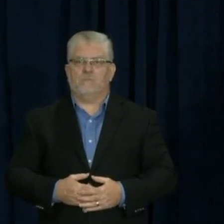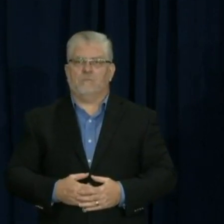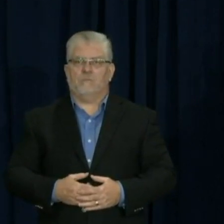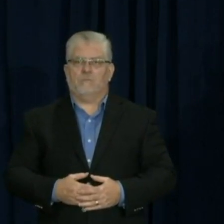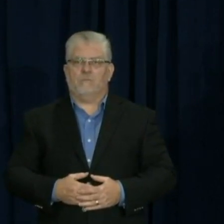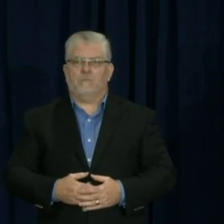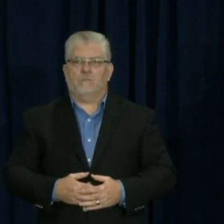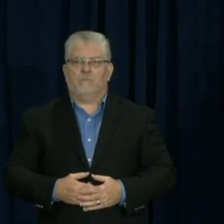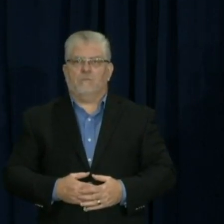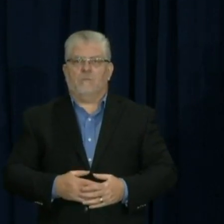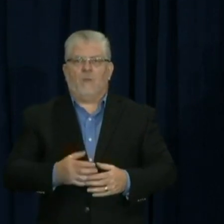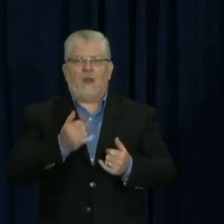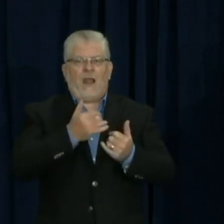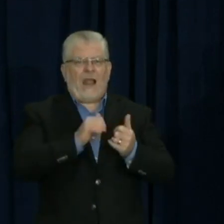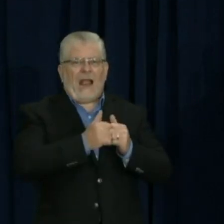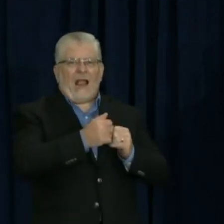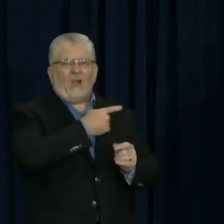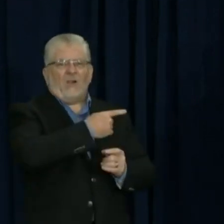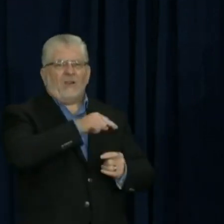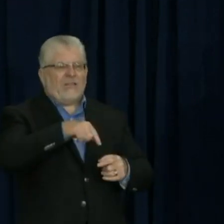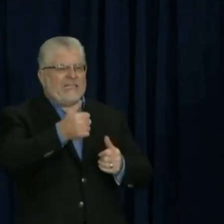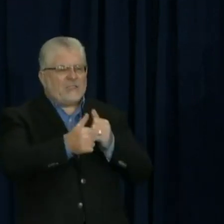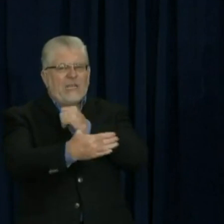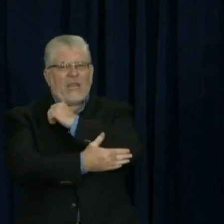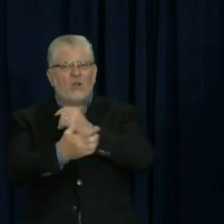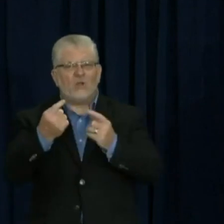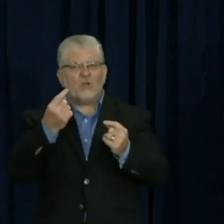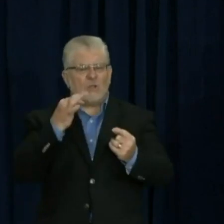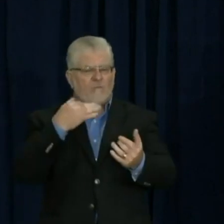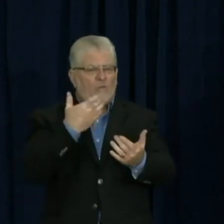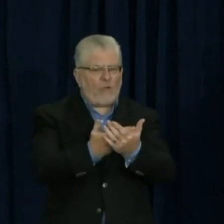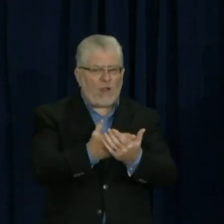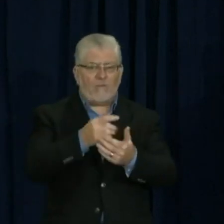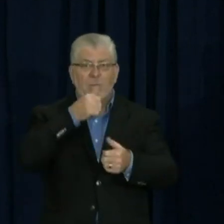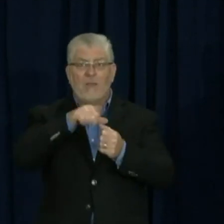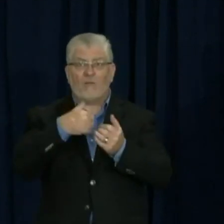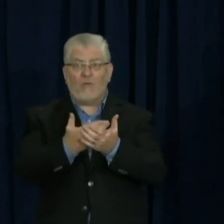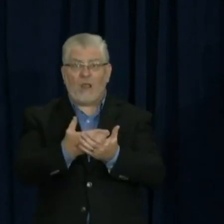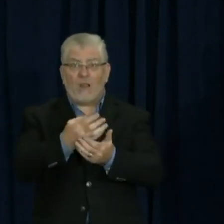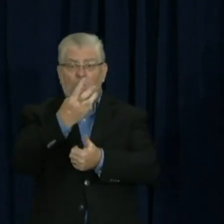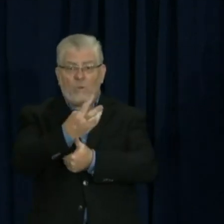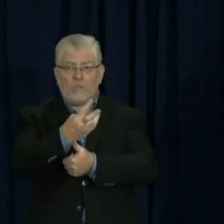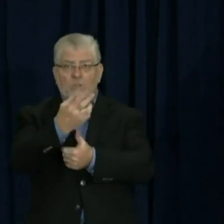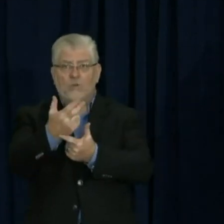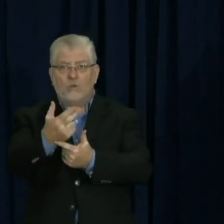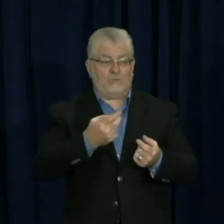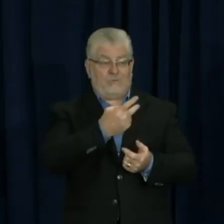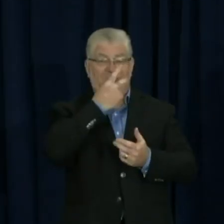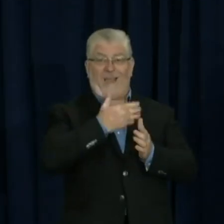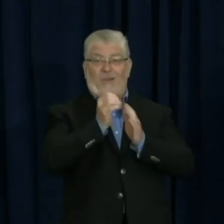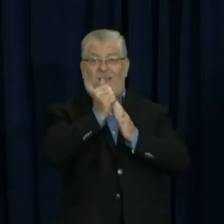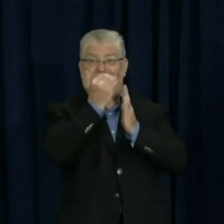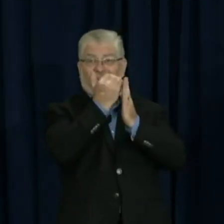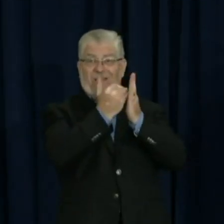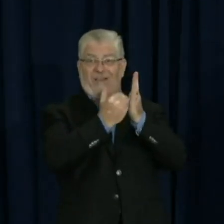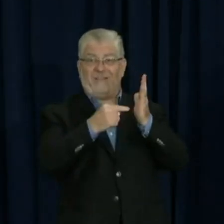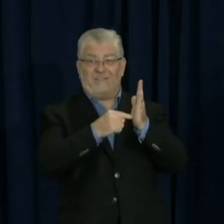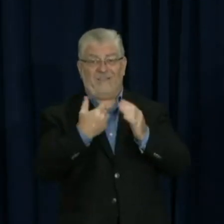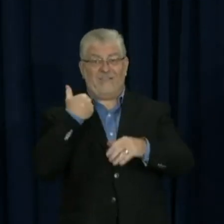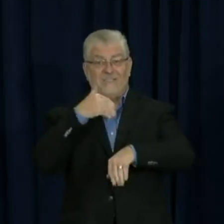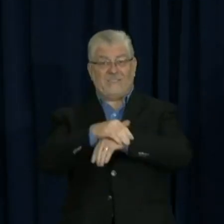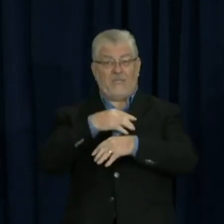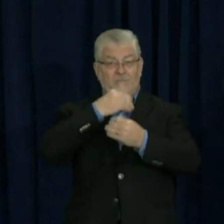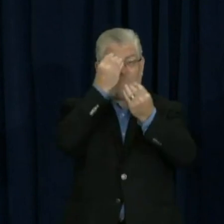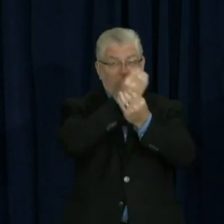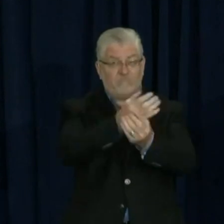aside? How is each county doing that? So you can go online to see our guidance. And then last night we also gave them more to the counties, which